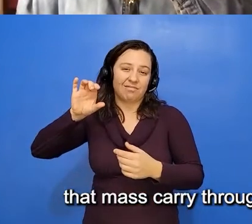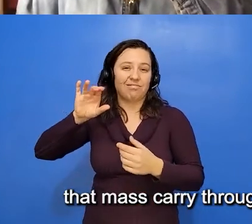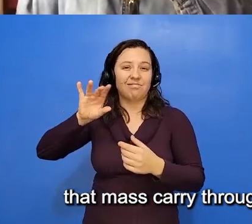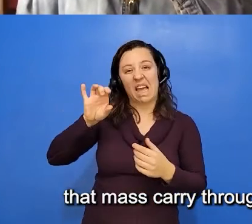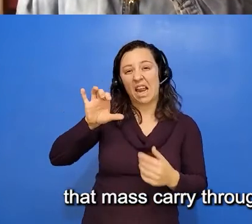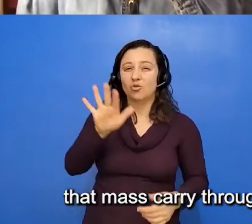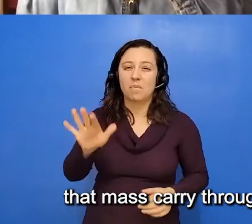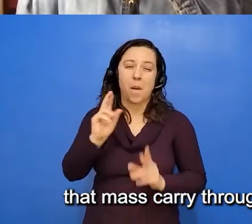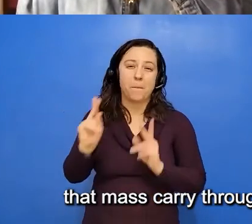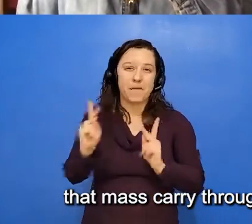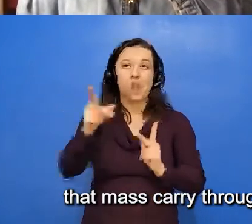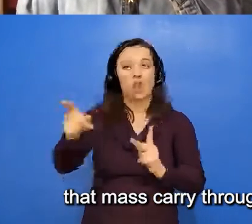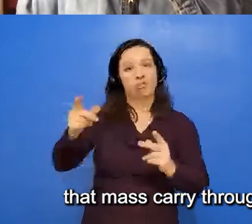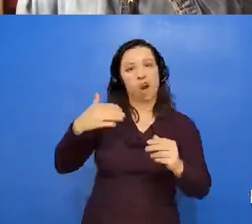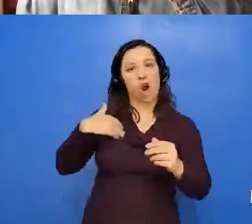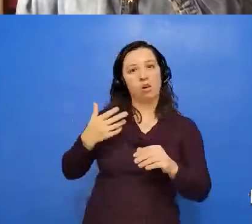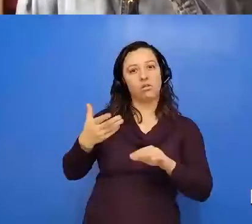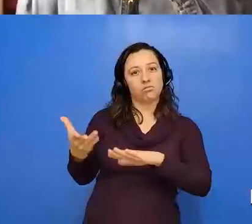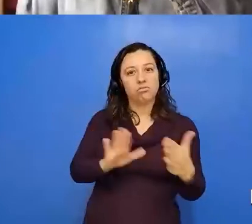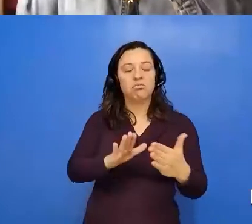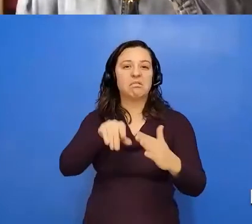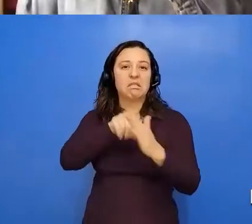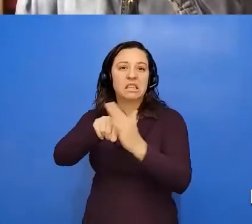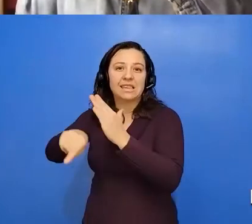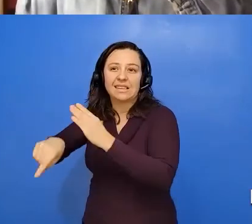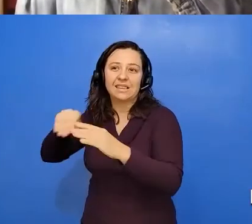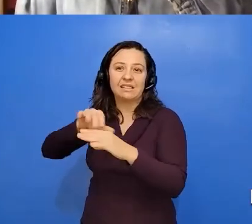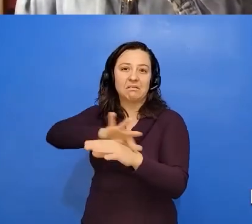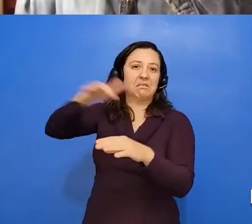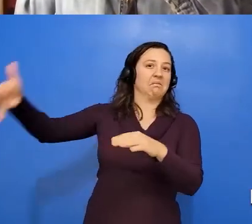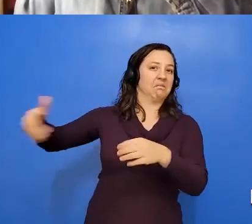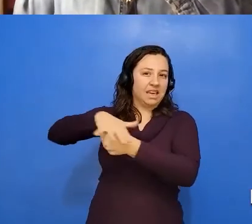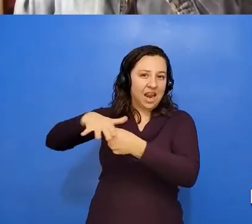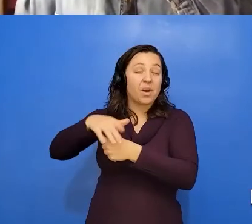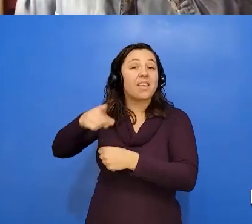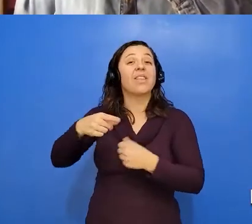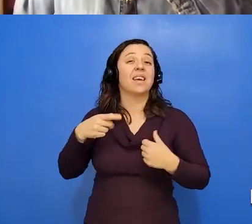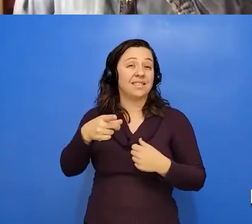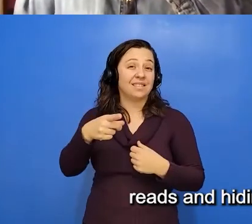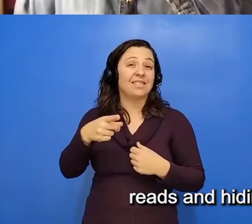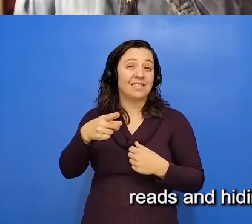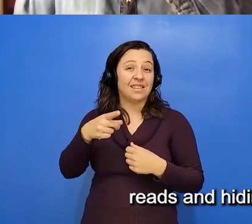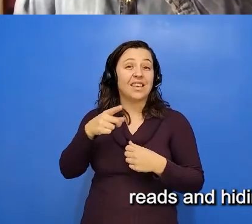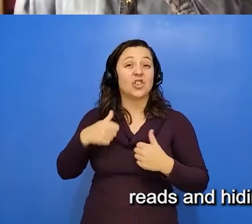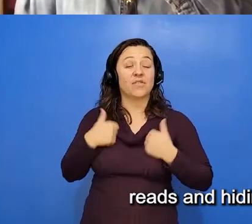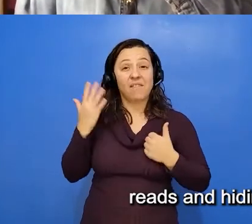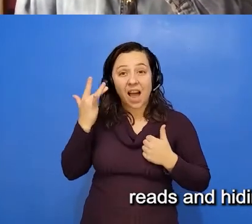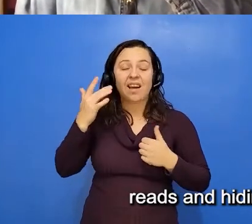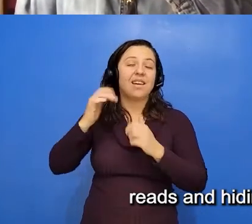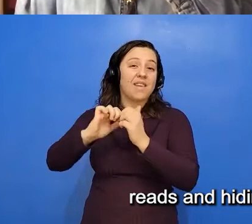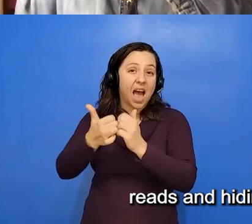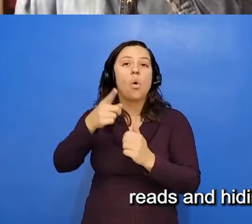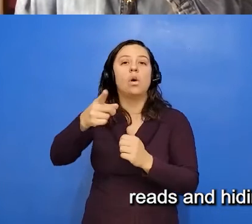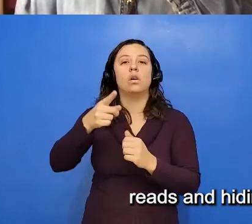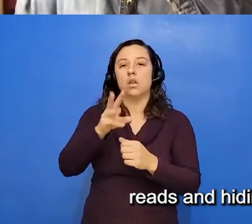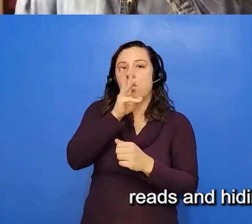massacre through hiding under the water and breathing through Thule reeds and hiding under their parents